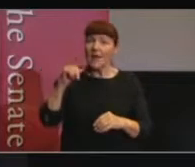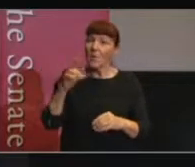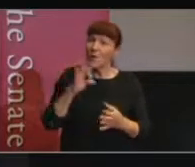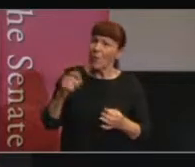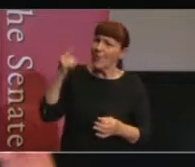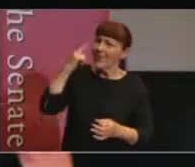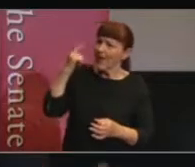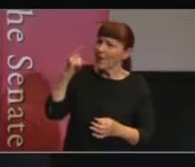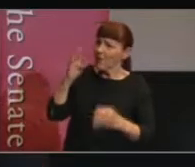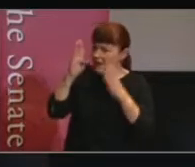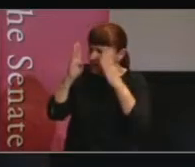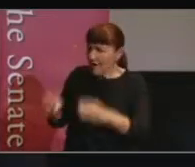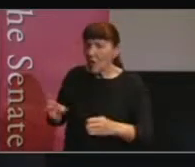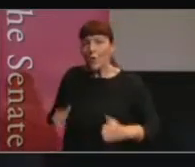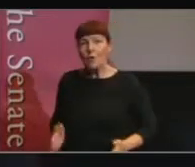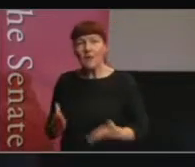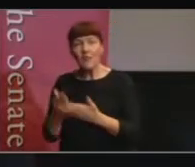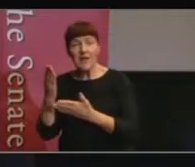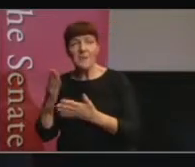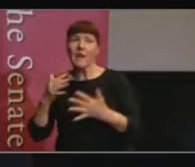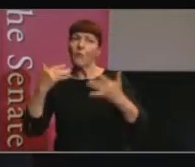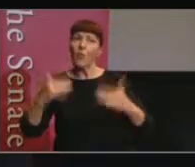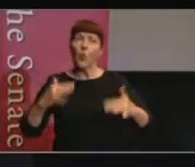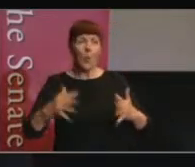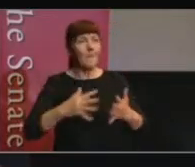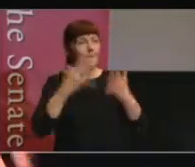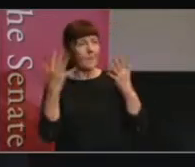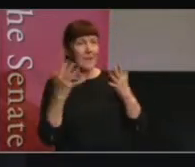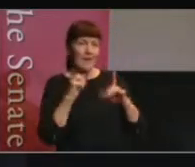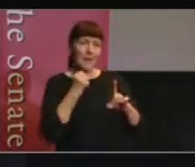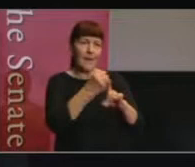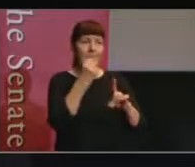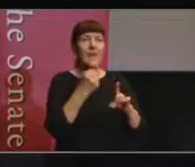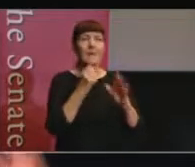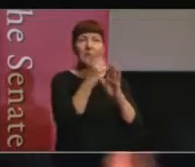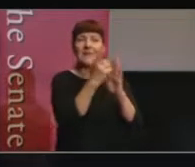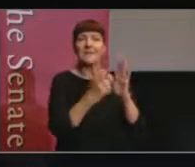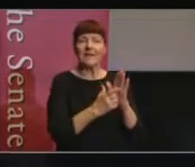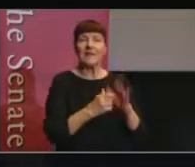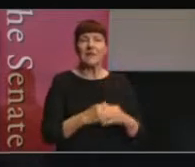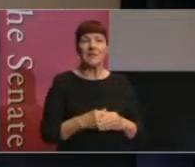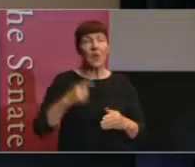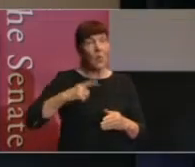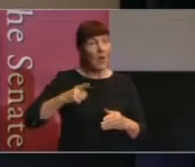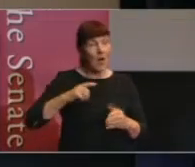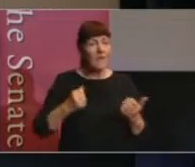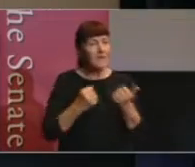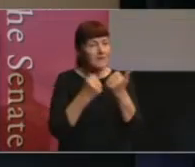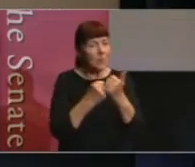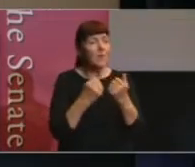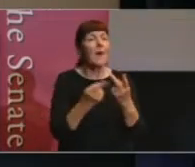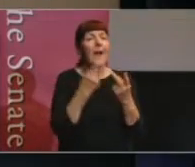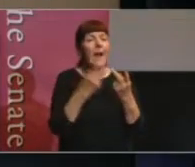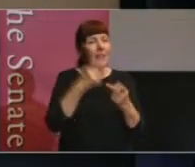having the biggest direct legislative impact, and the reason they can do that is they're supported by other committees in the